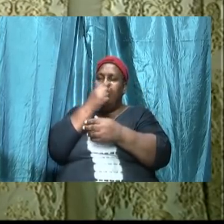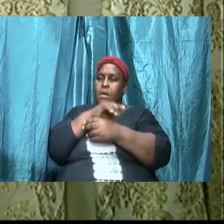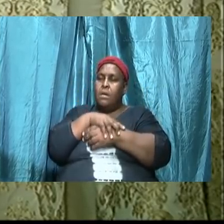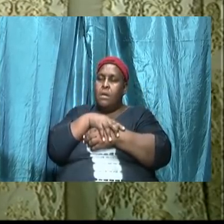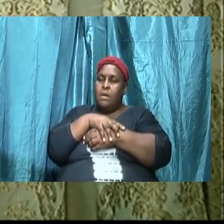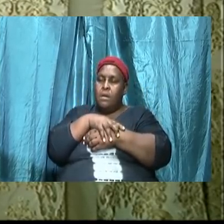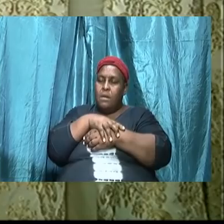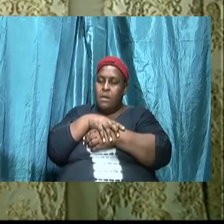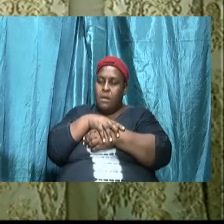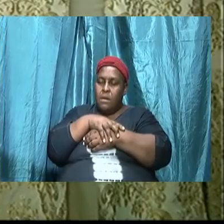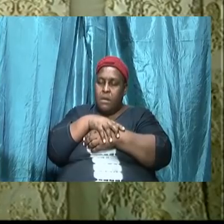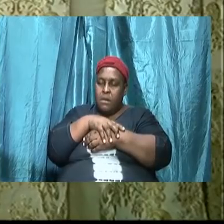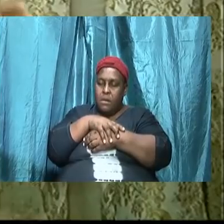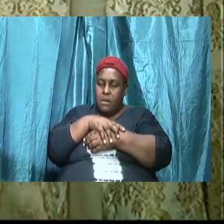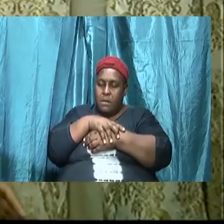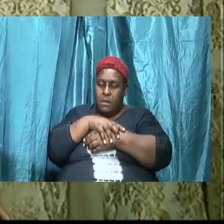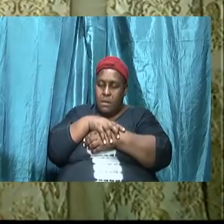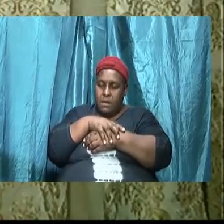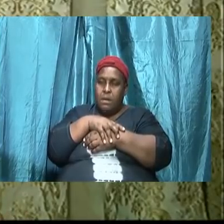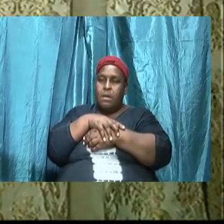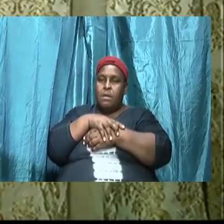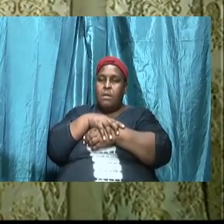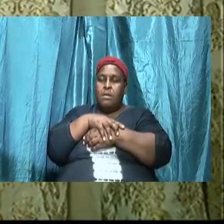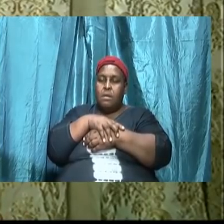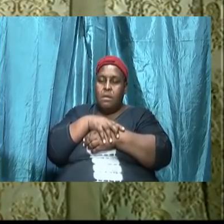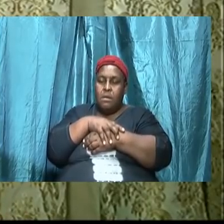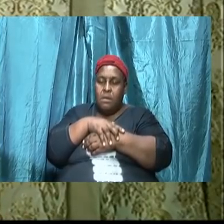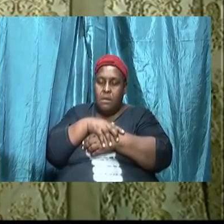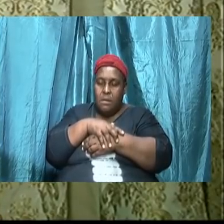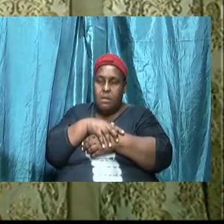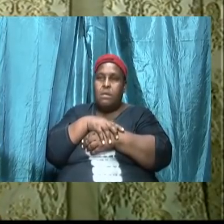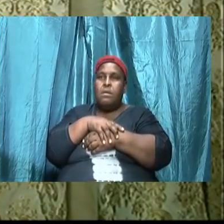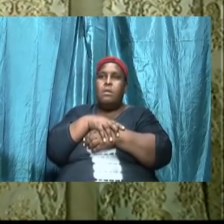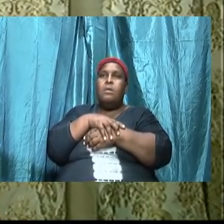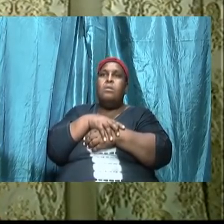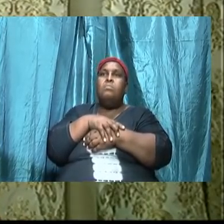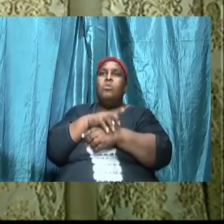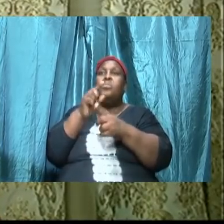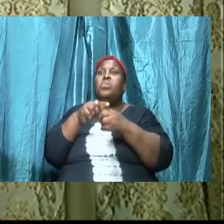anytime we open the word and we don't realize there's something wrong with that